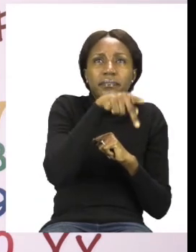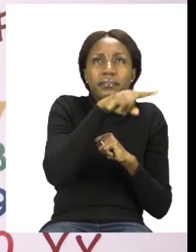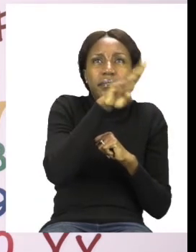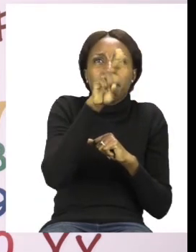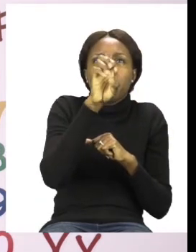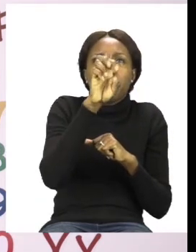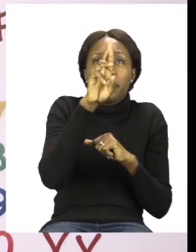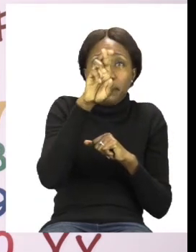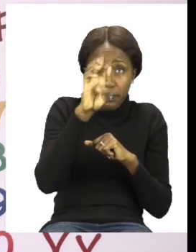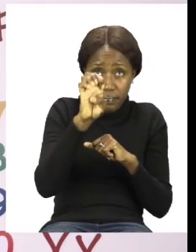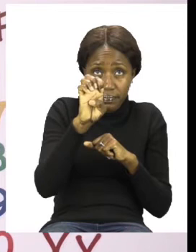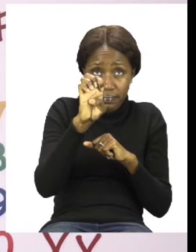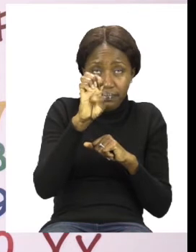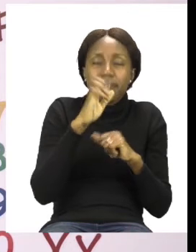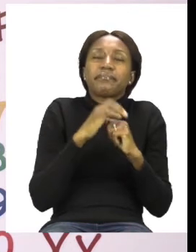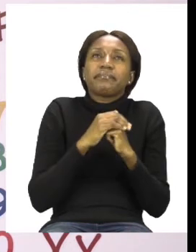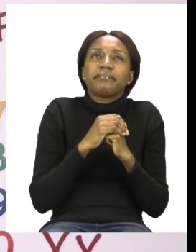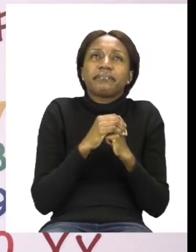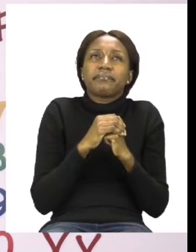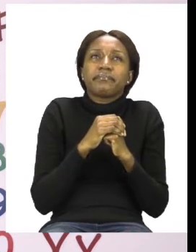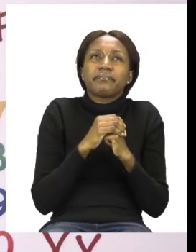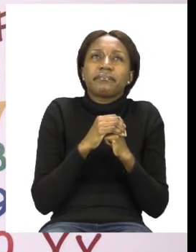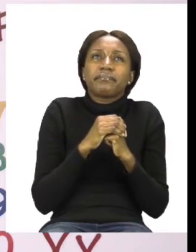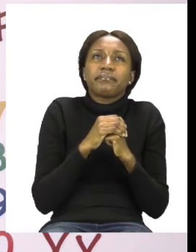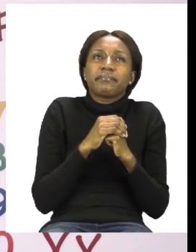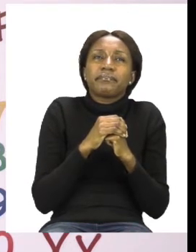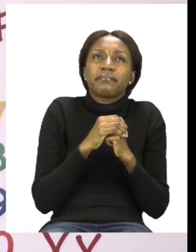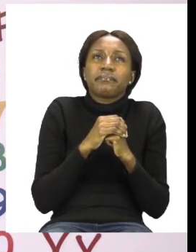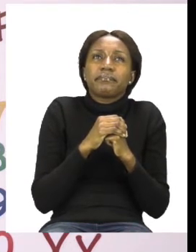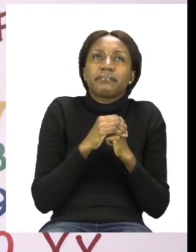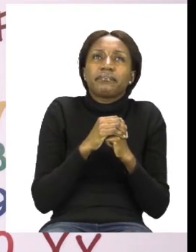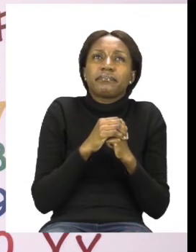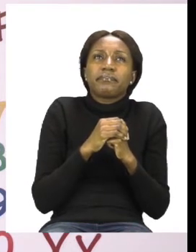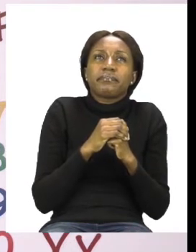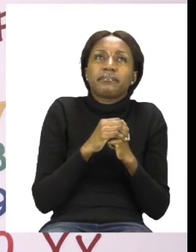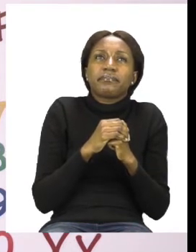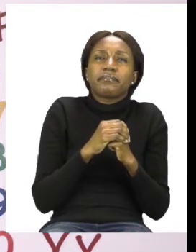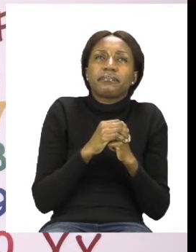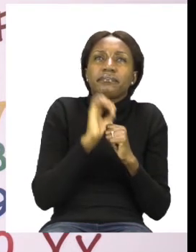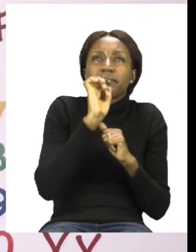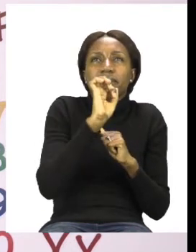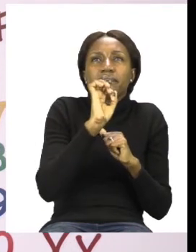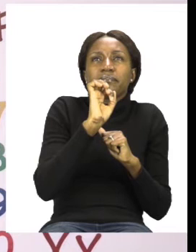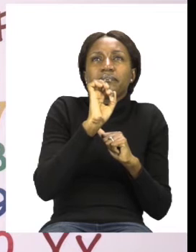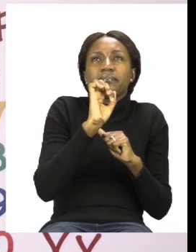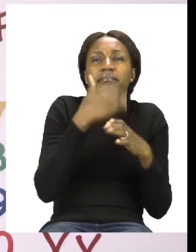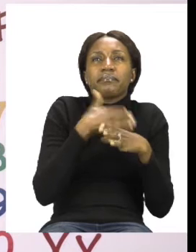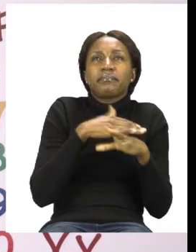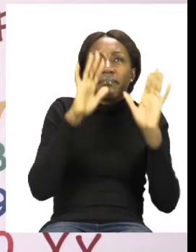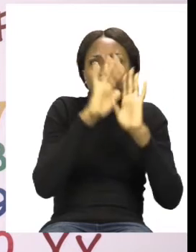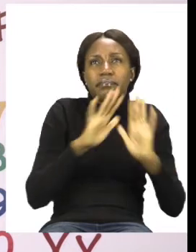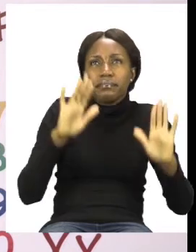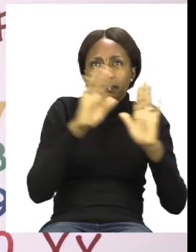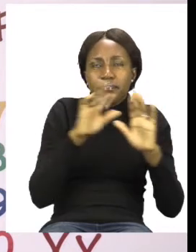be a sphere. It's going to be your job to color the items that look like a sphere